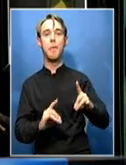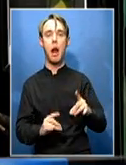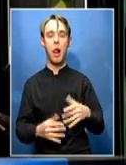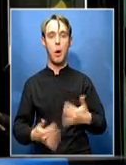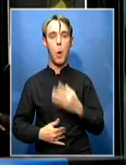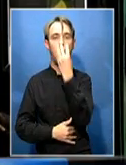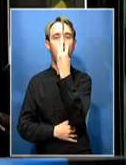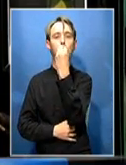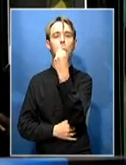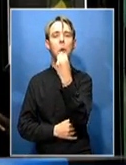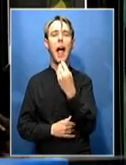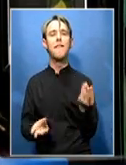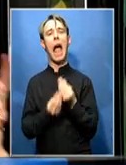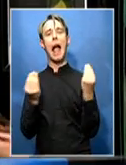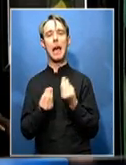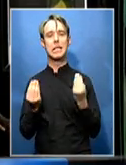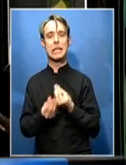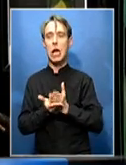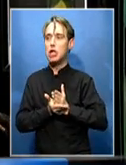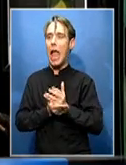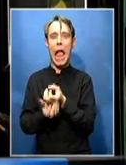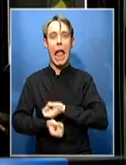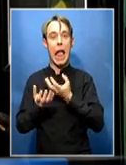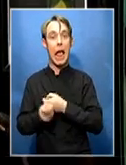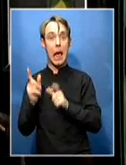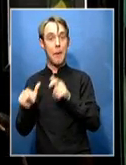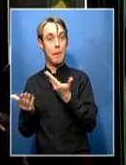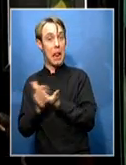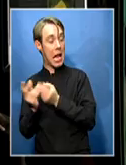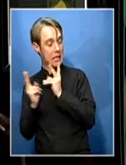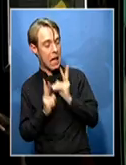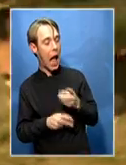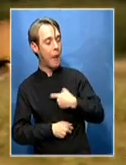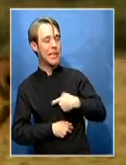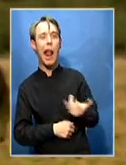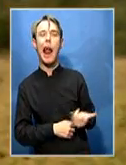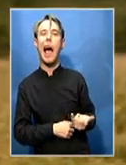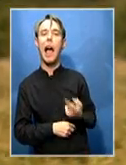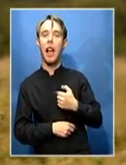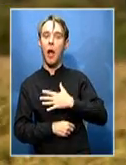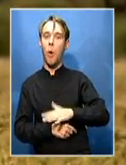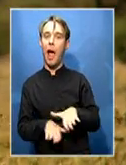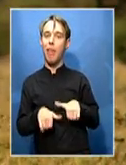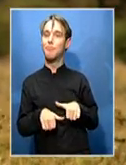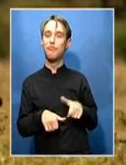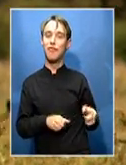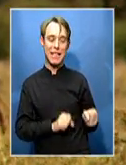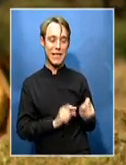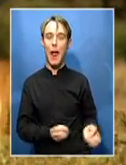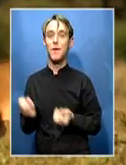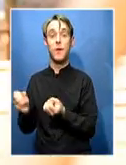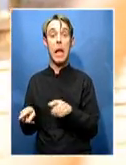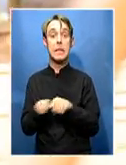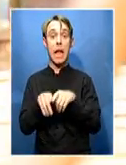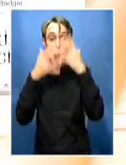awesomeness with the world, so they can get to see what his personality is like. I don't have to keep it to myself. And lions aside, of course.